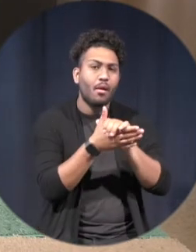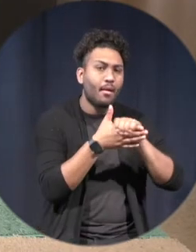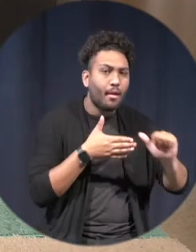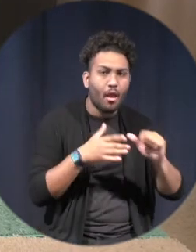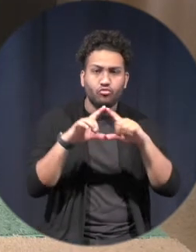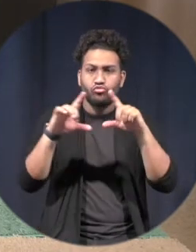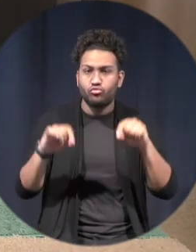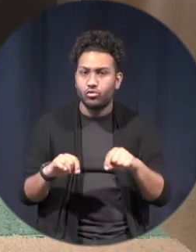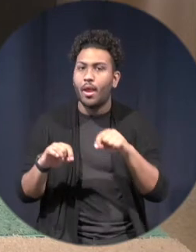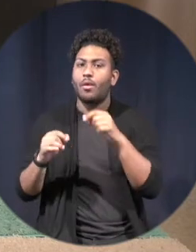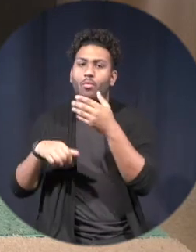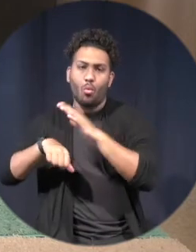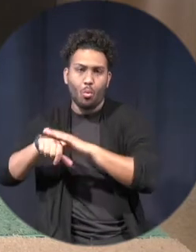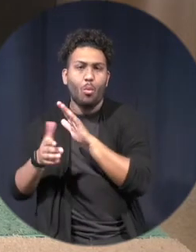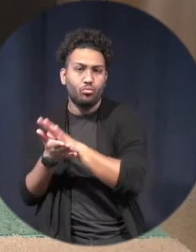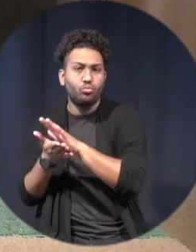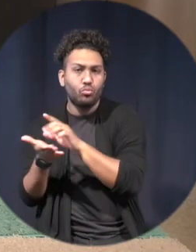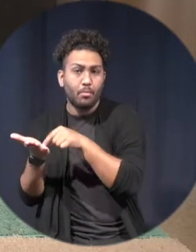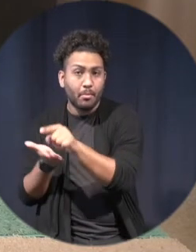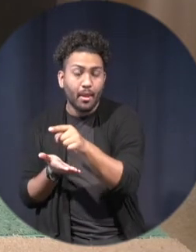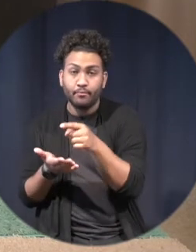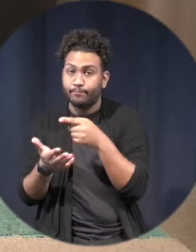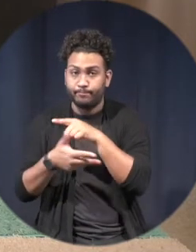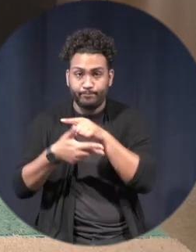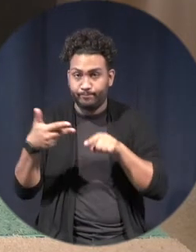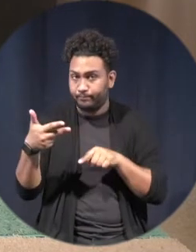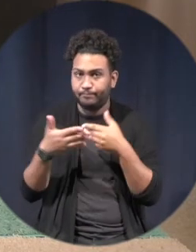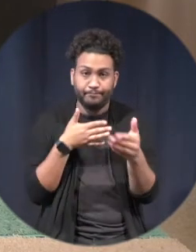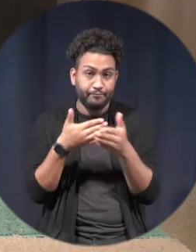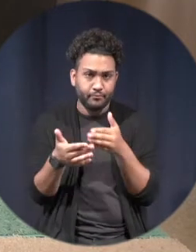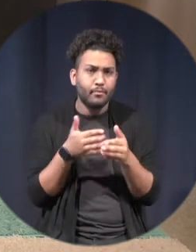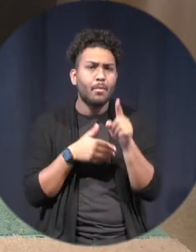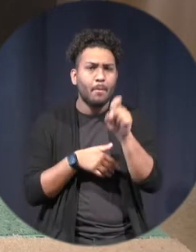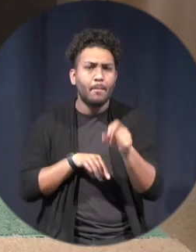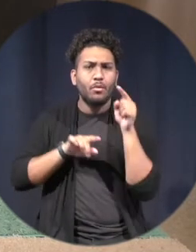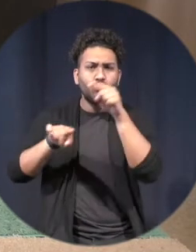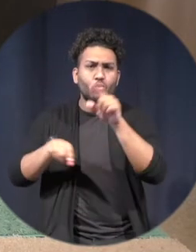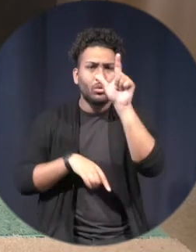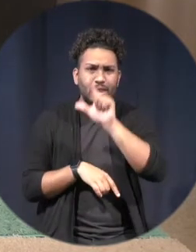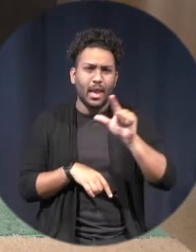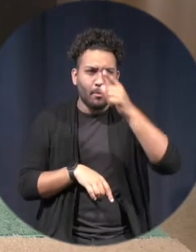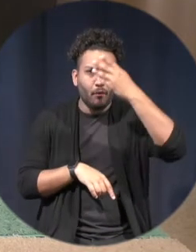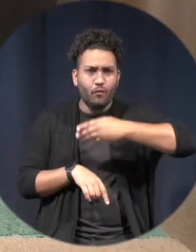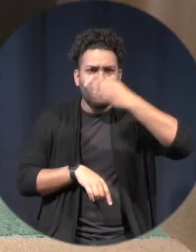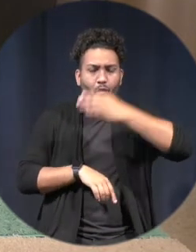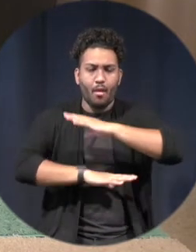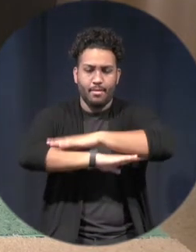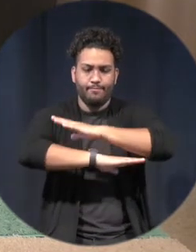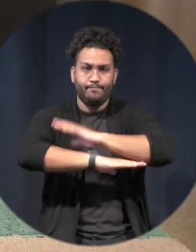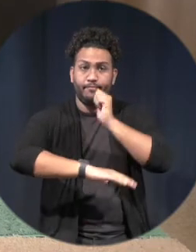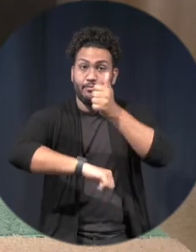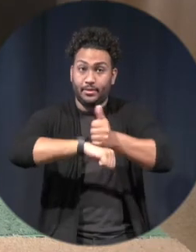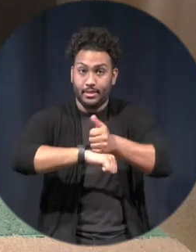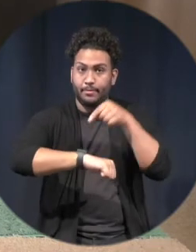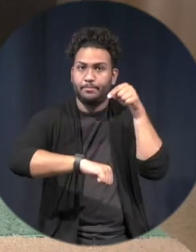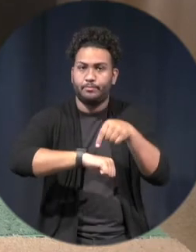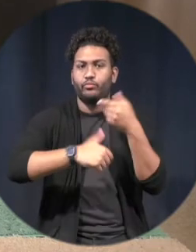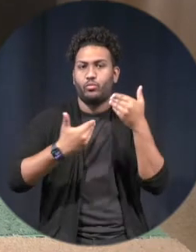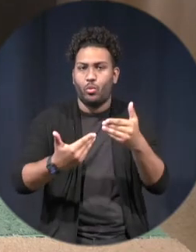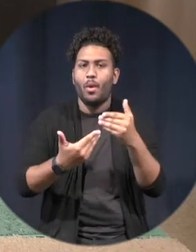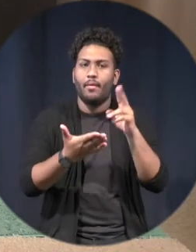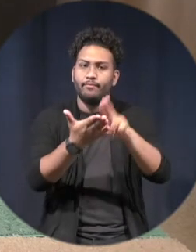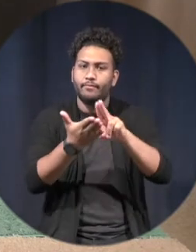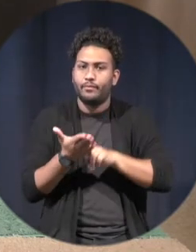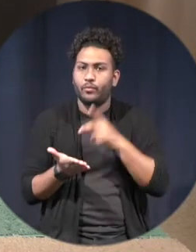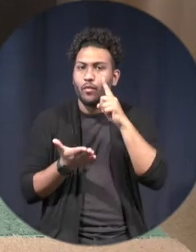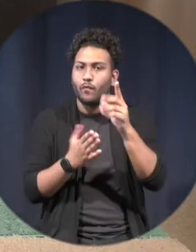Whichever way you pay, you must come to the Grad Bash tables that will be set up in front of the Media Center to sign up for a bus. Don't miss out on a